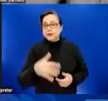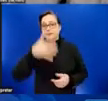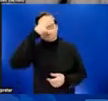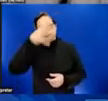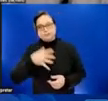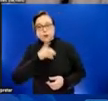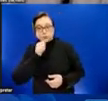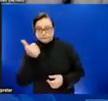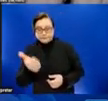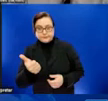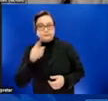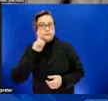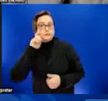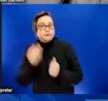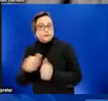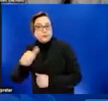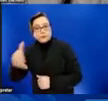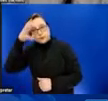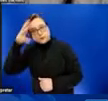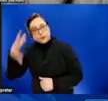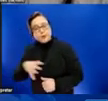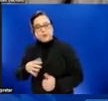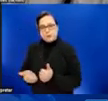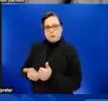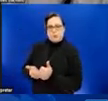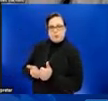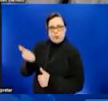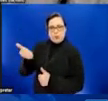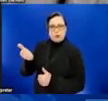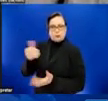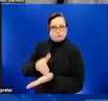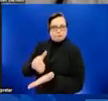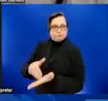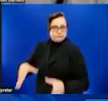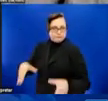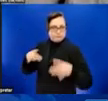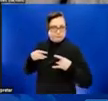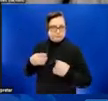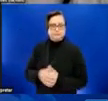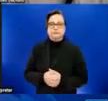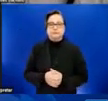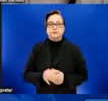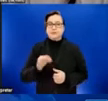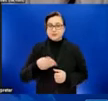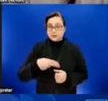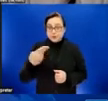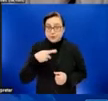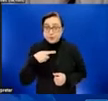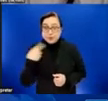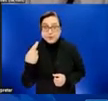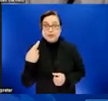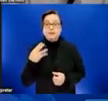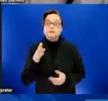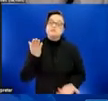are encouraging those who are more likely to acquire monkeypox to consider modifying their behaviors in which skin-to-skin contact